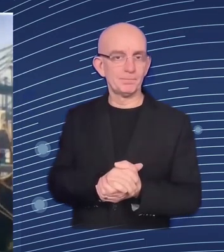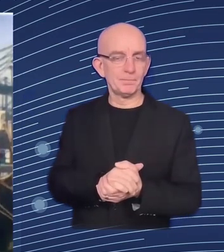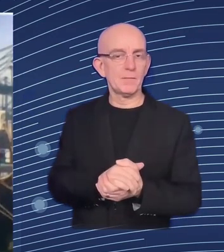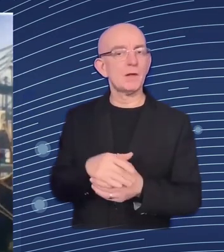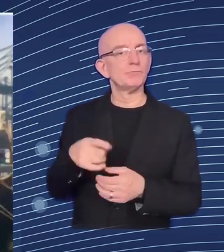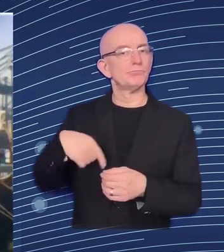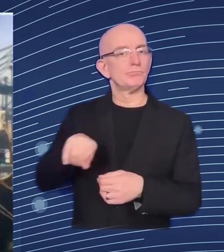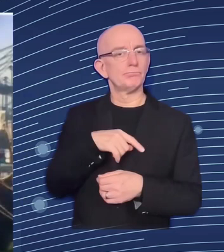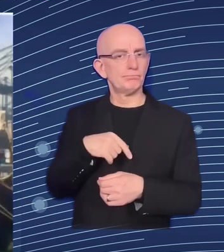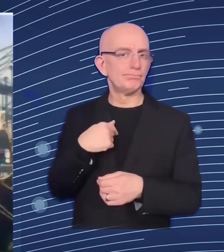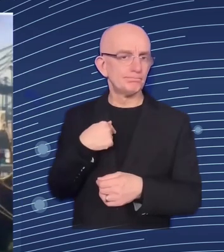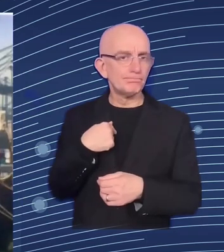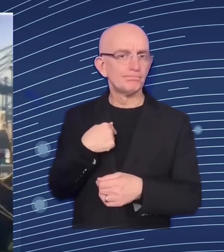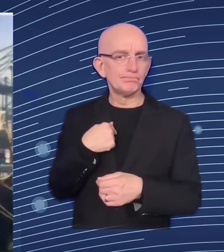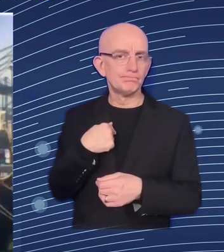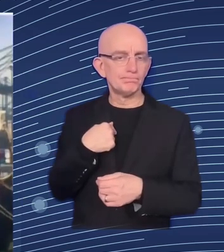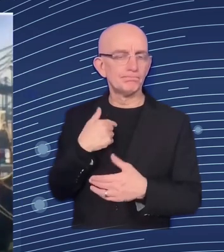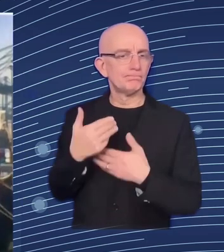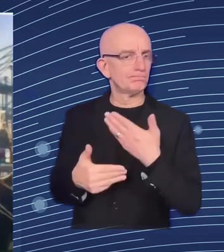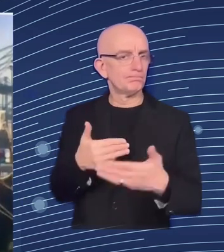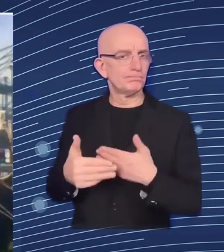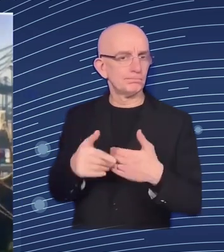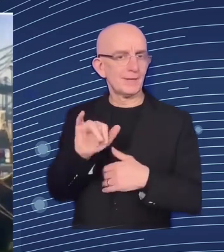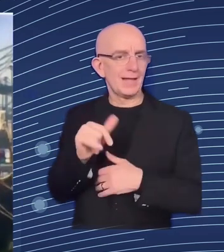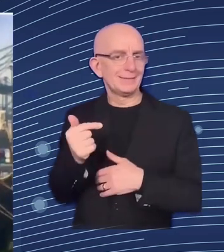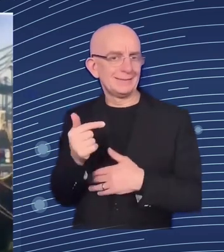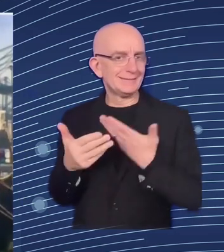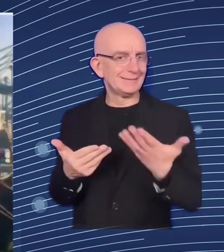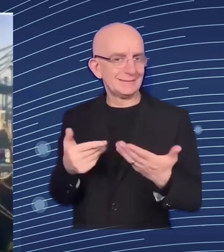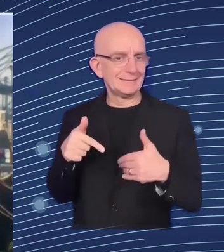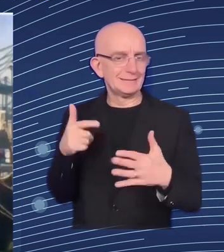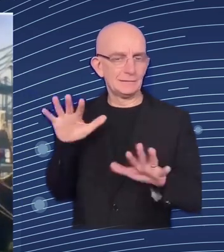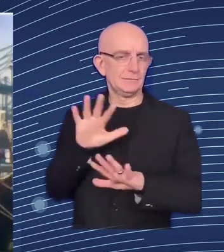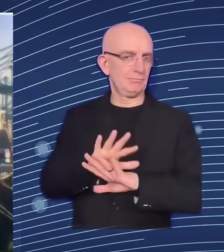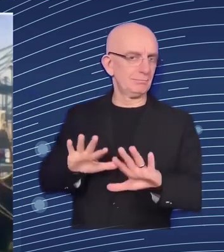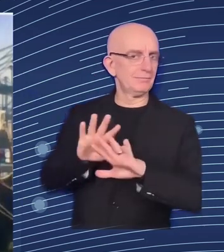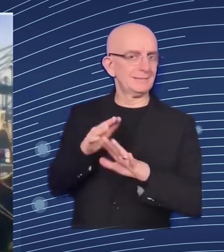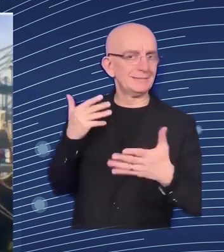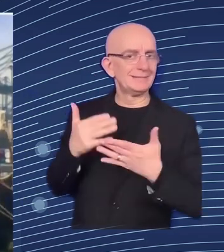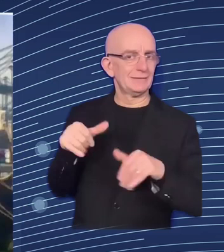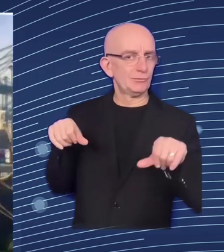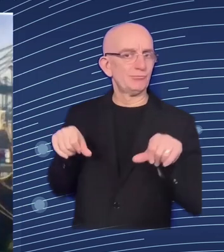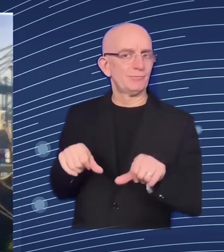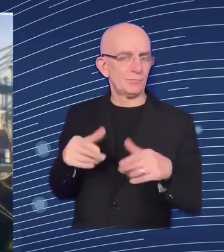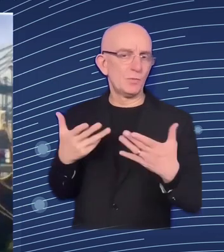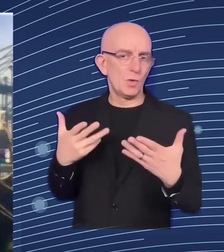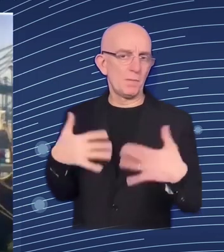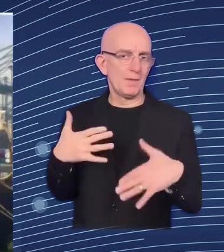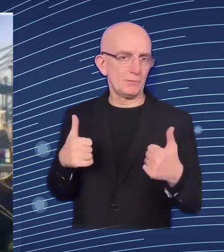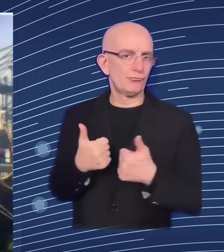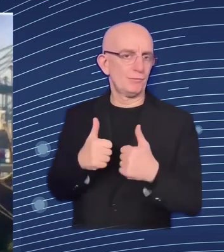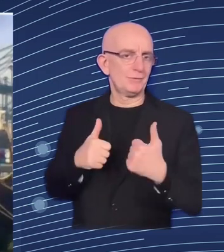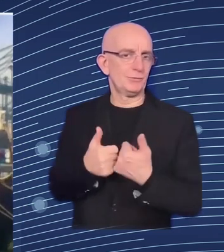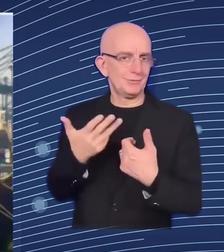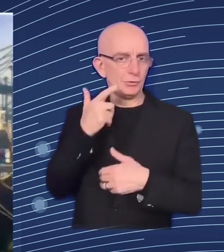happening maybe i'll i'll also show an optimistic take on things and also speak about the the positive things on on the ground and the